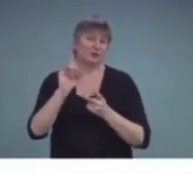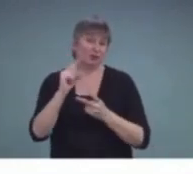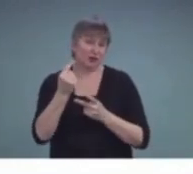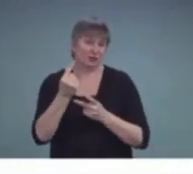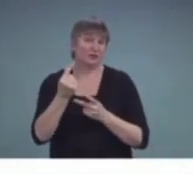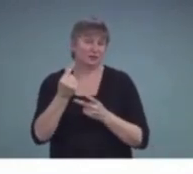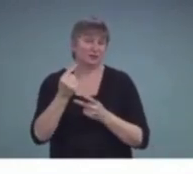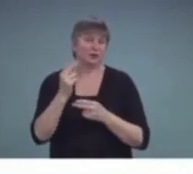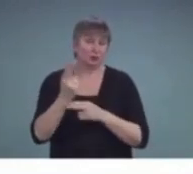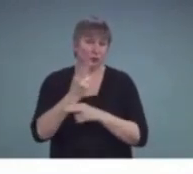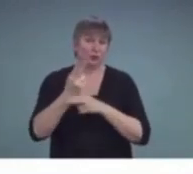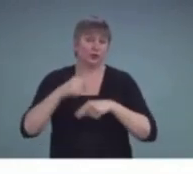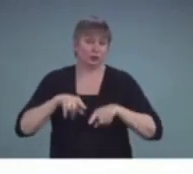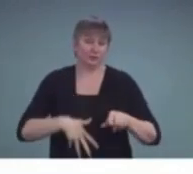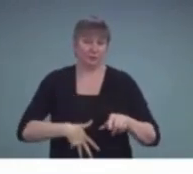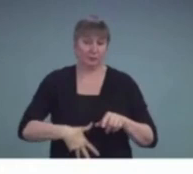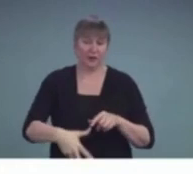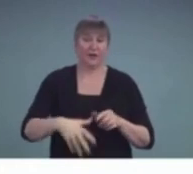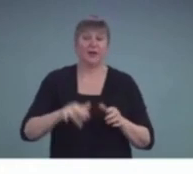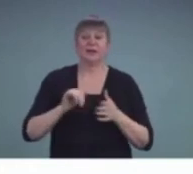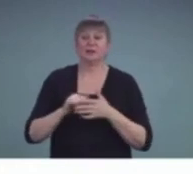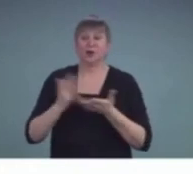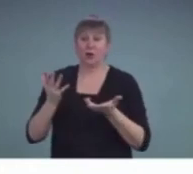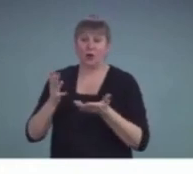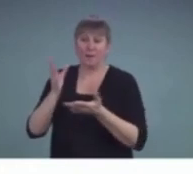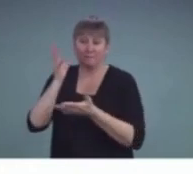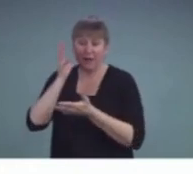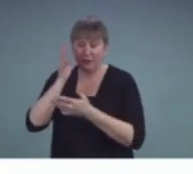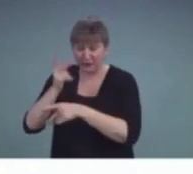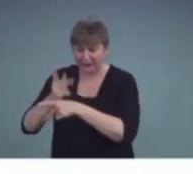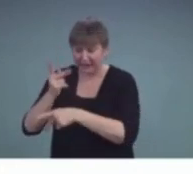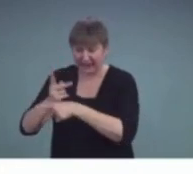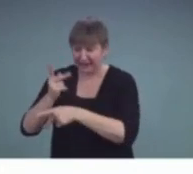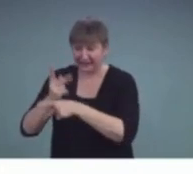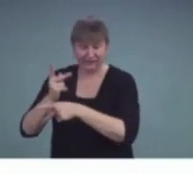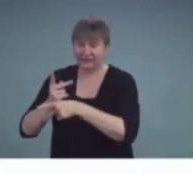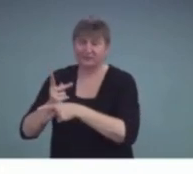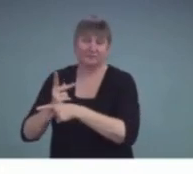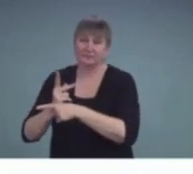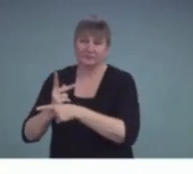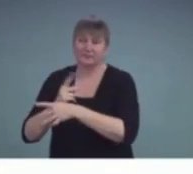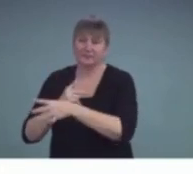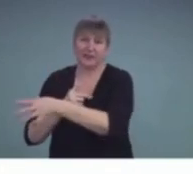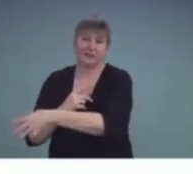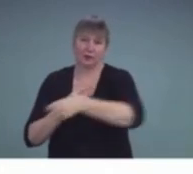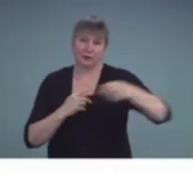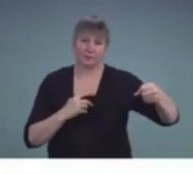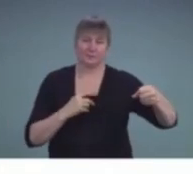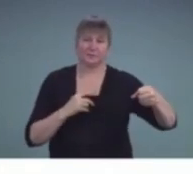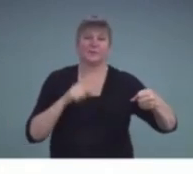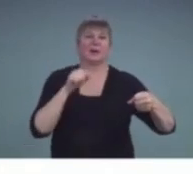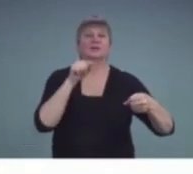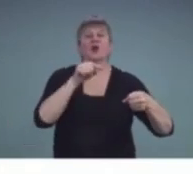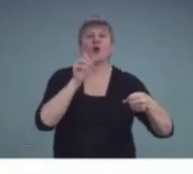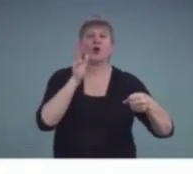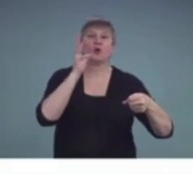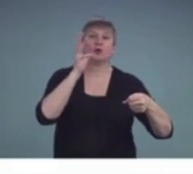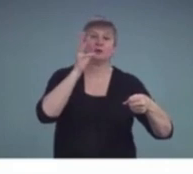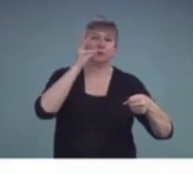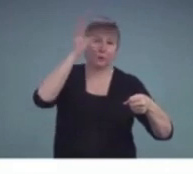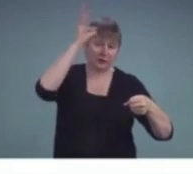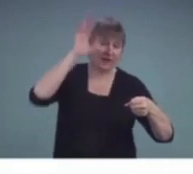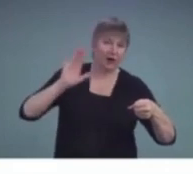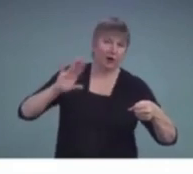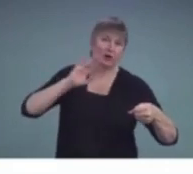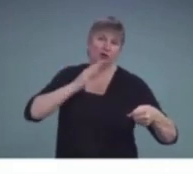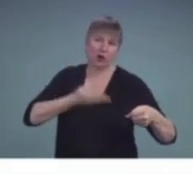because she was not able to care for her daughter. This was her daughter. So, she was removed to the care of her